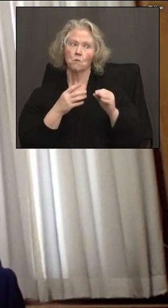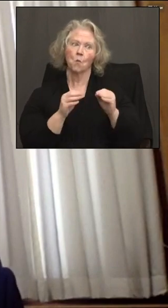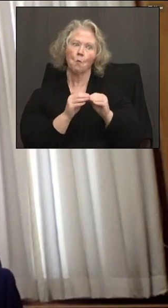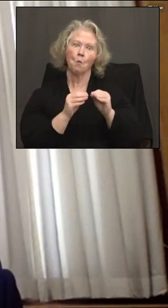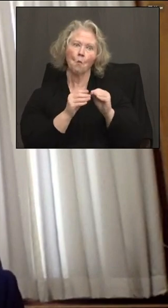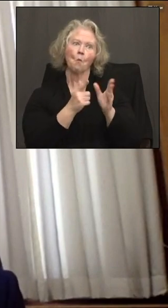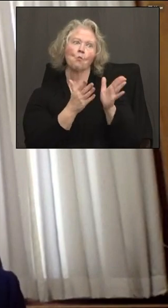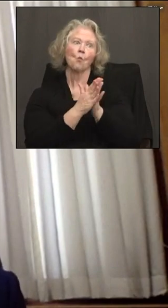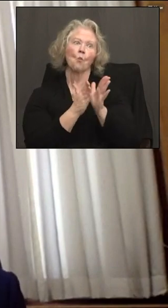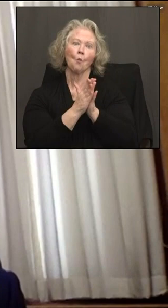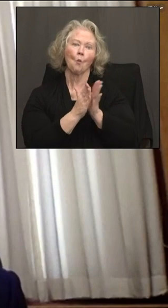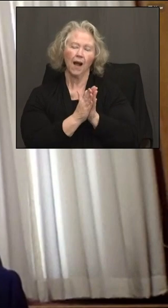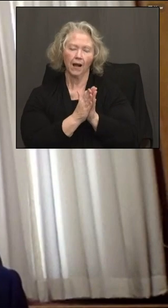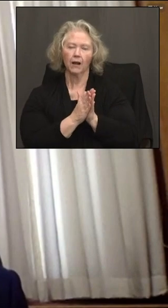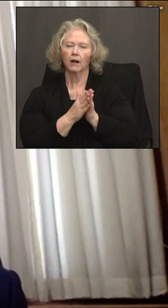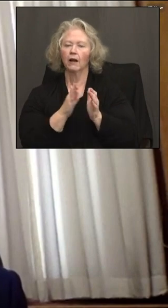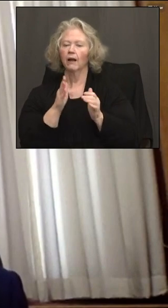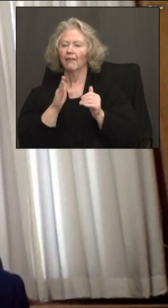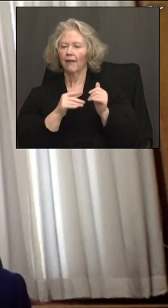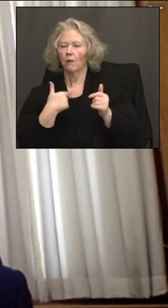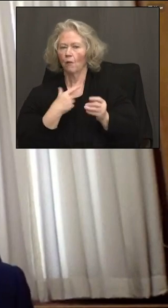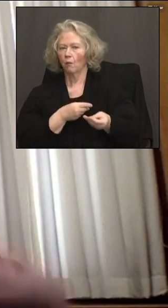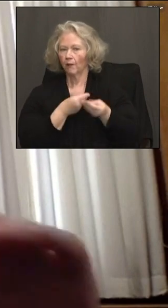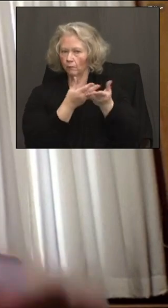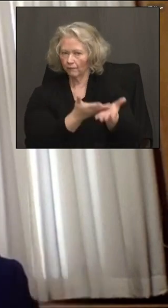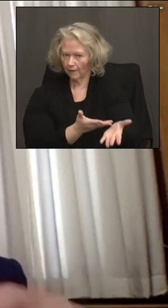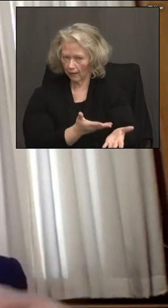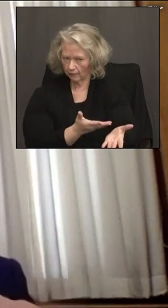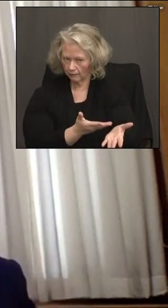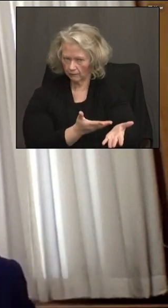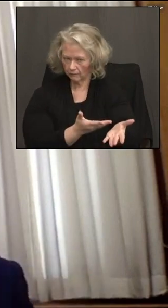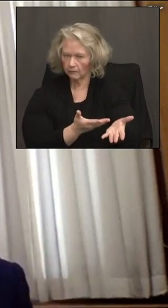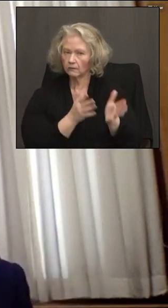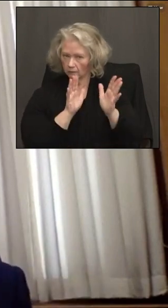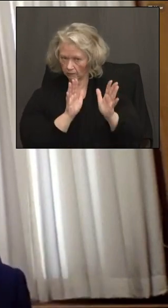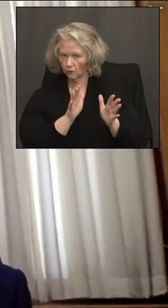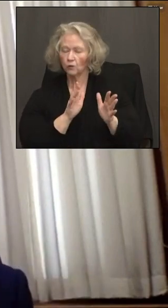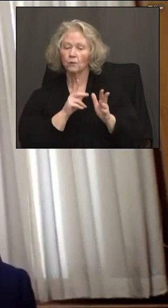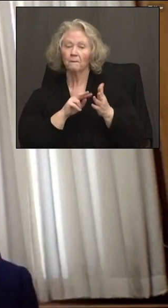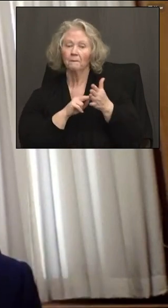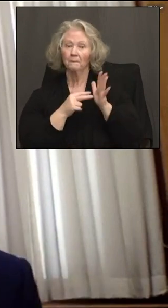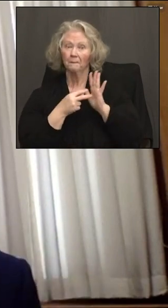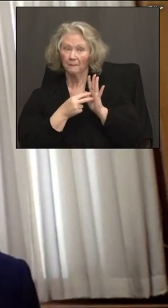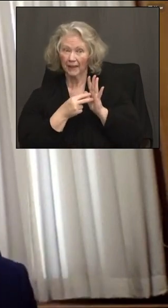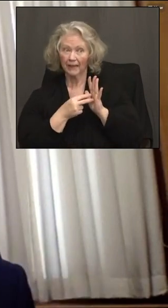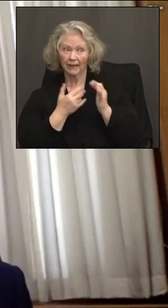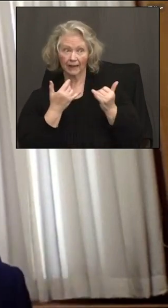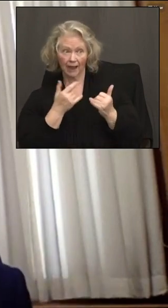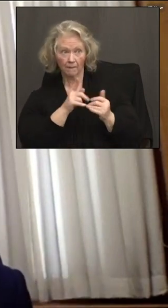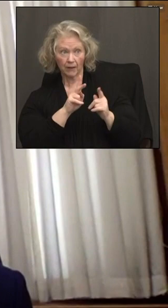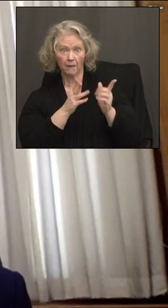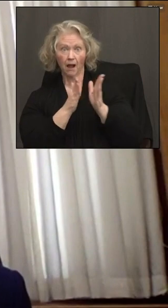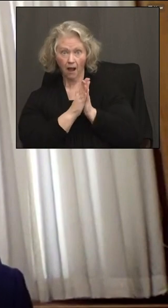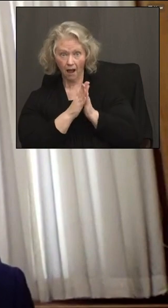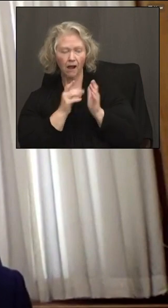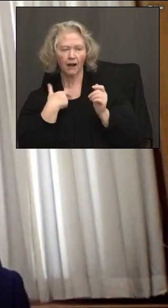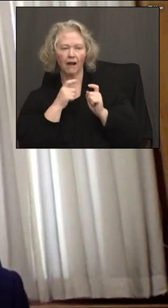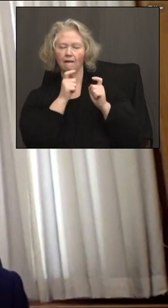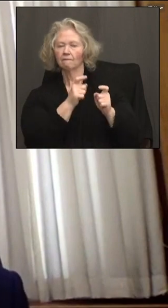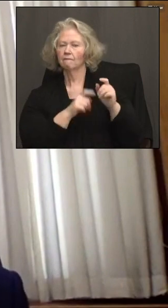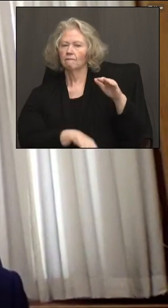that come in from providers versus what we're able to fulfill. So that's giving us the ability to now fully fulfill every request out there,